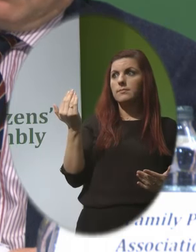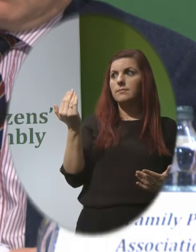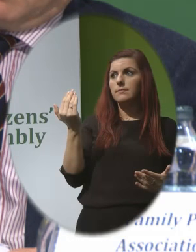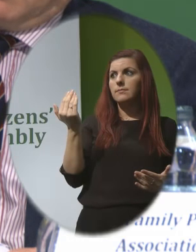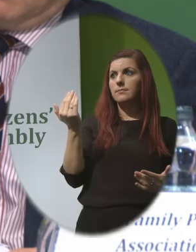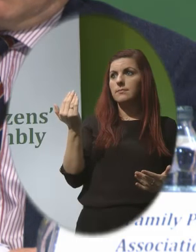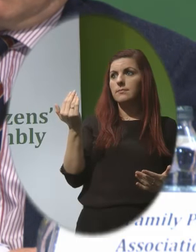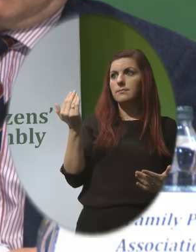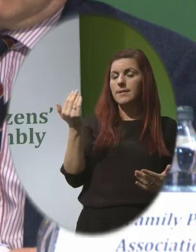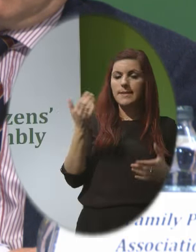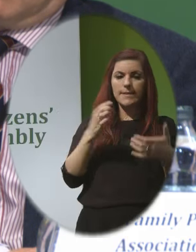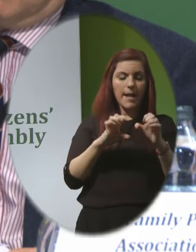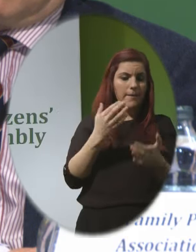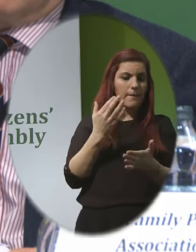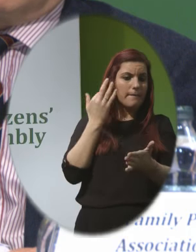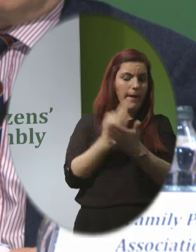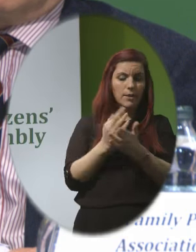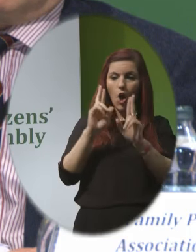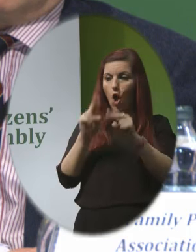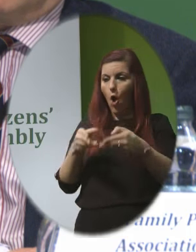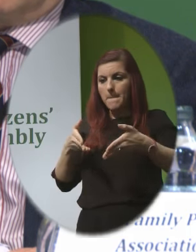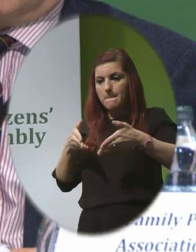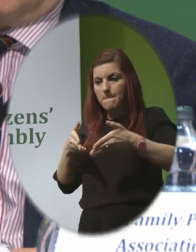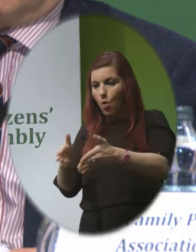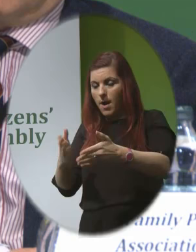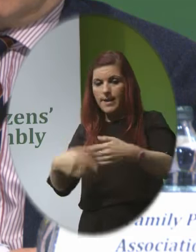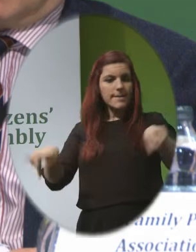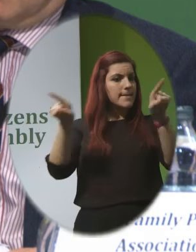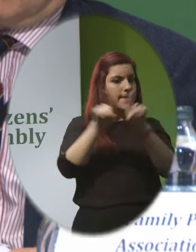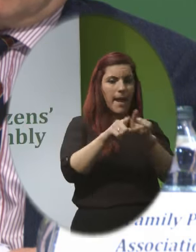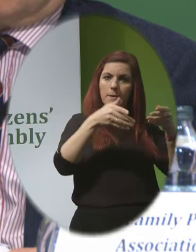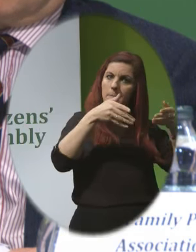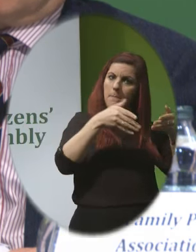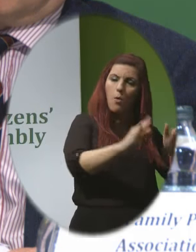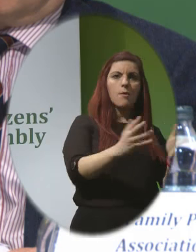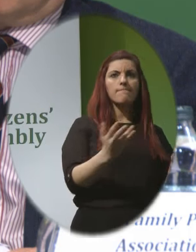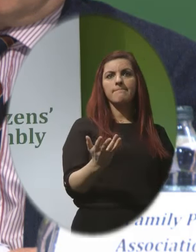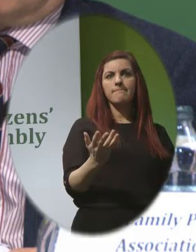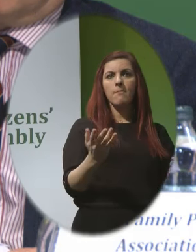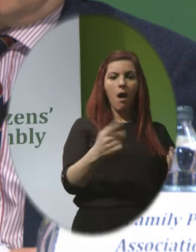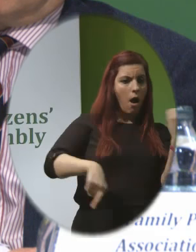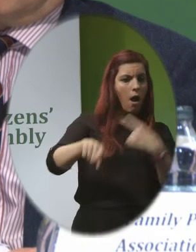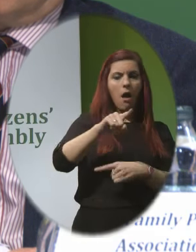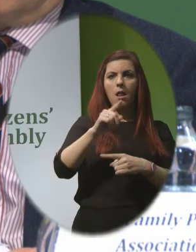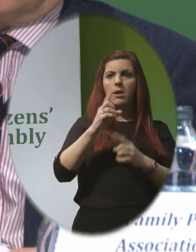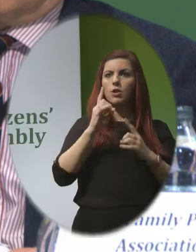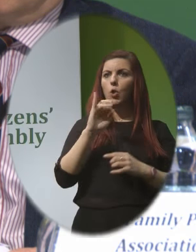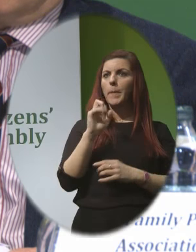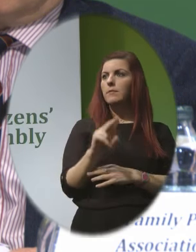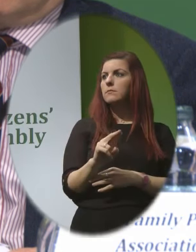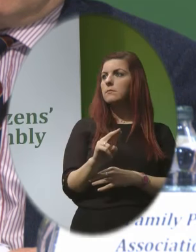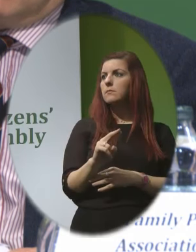unborn is the same as the born A human being And that